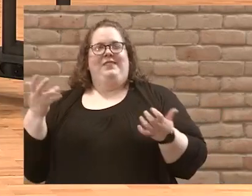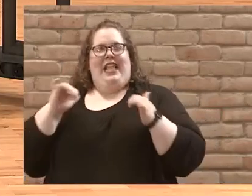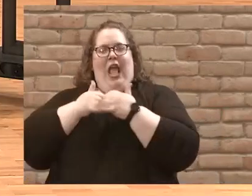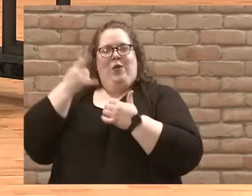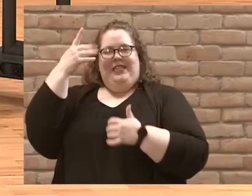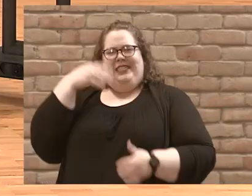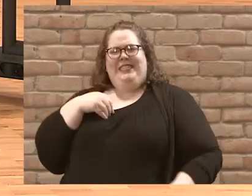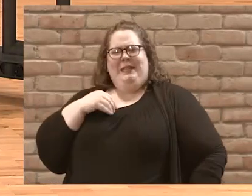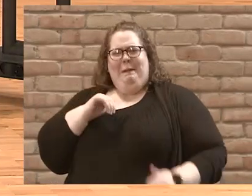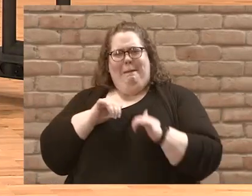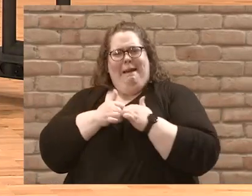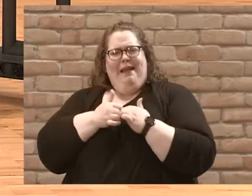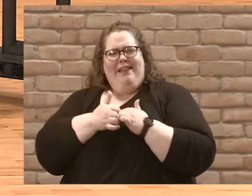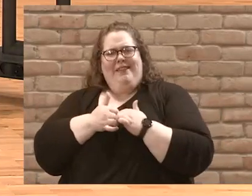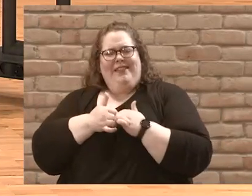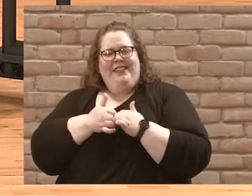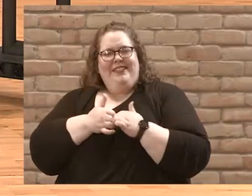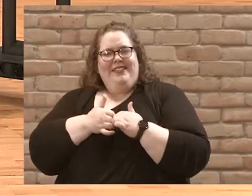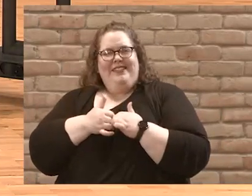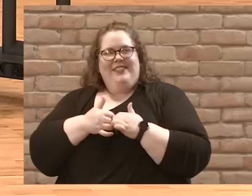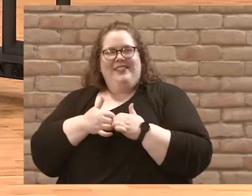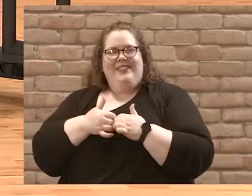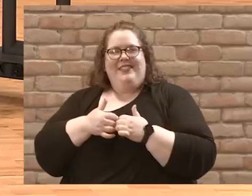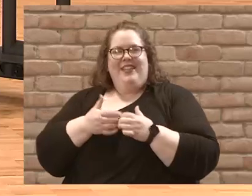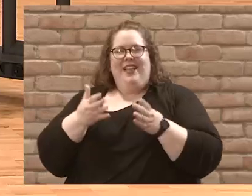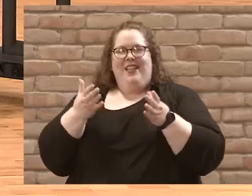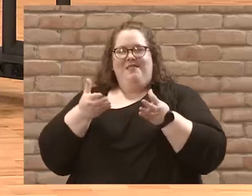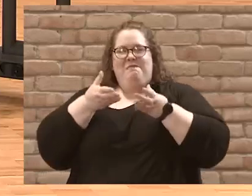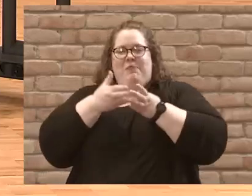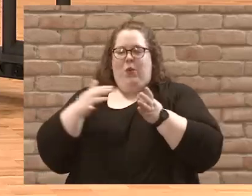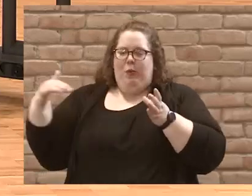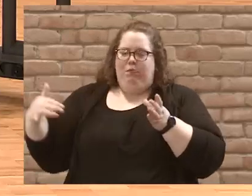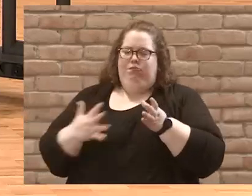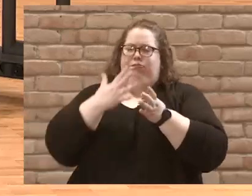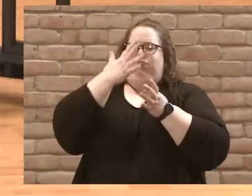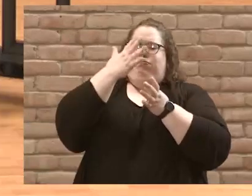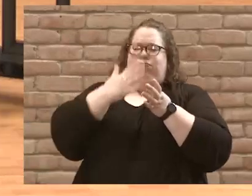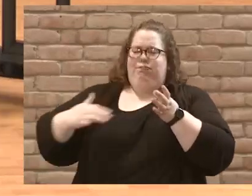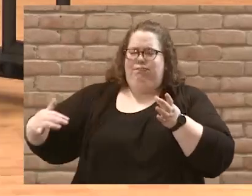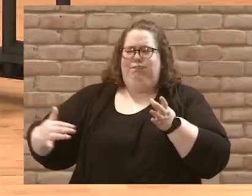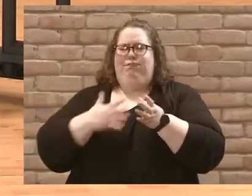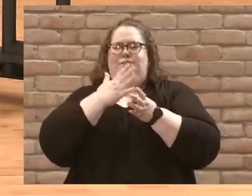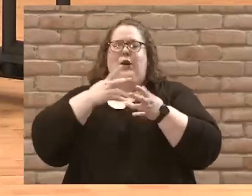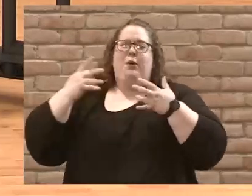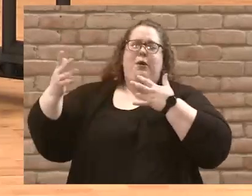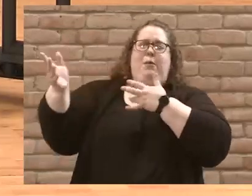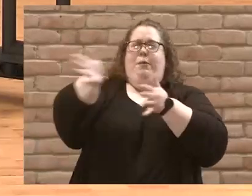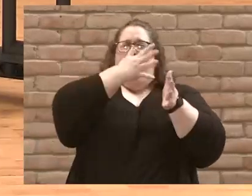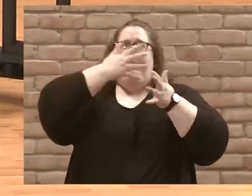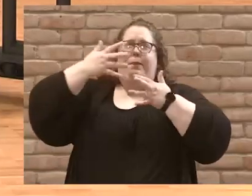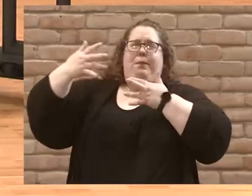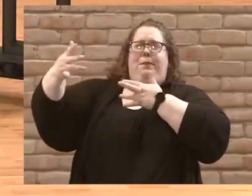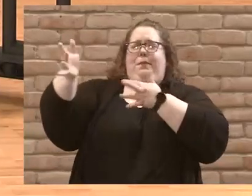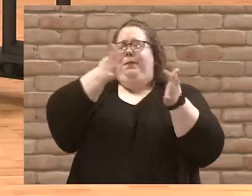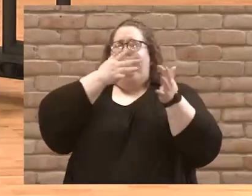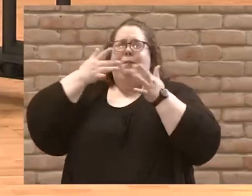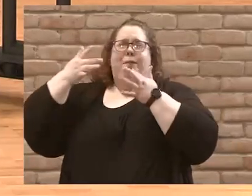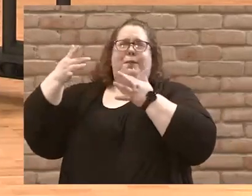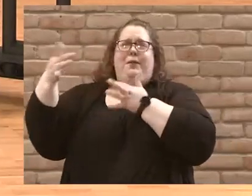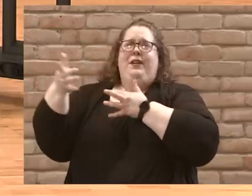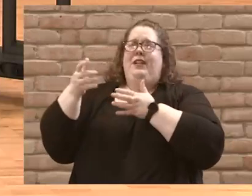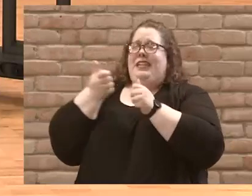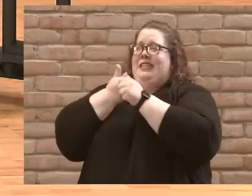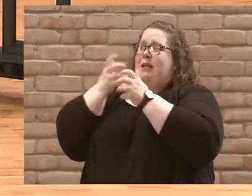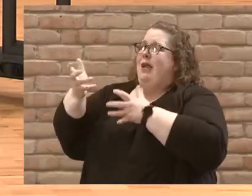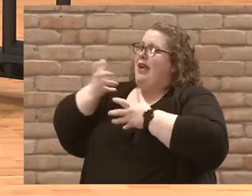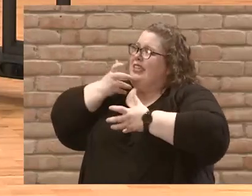asleep? The waves are crashing. The wind is howling. The disciples are yelling